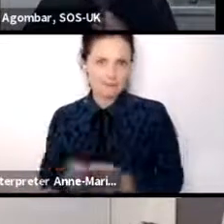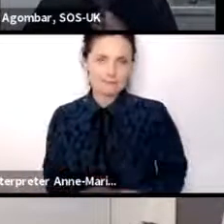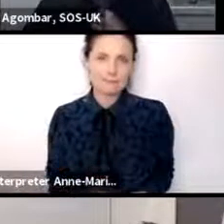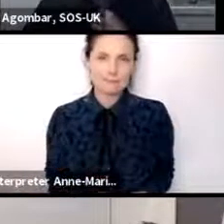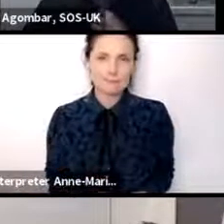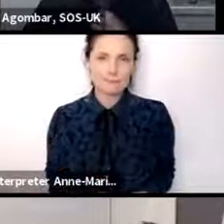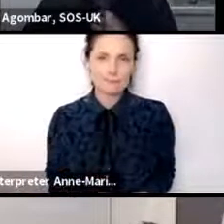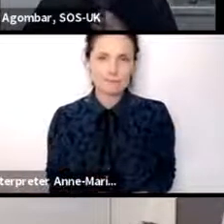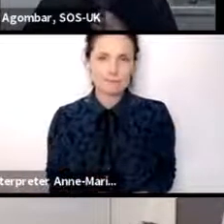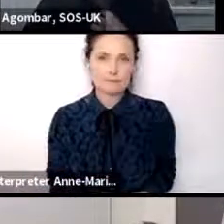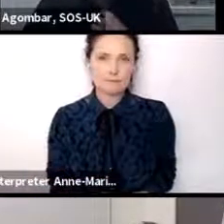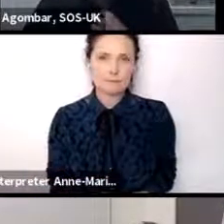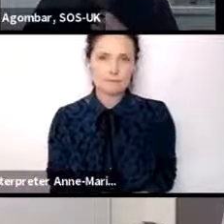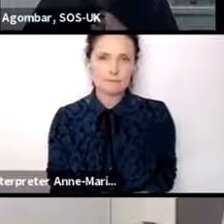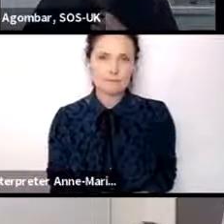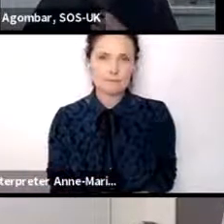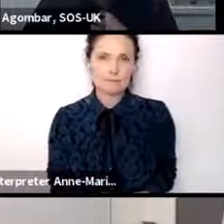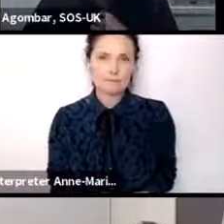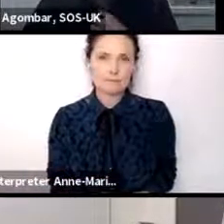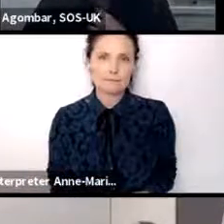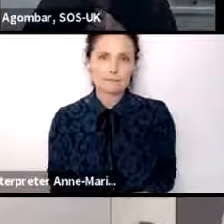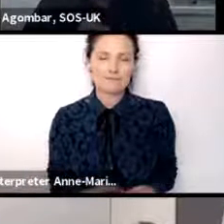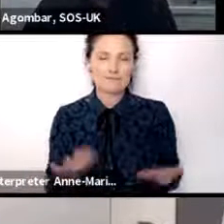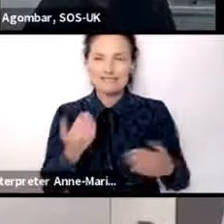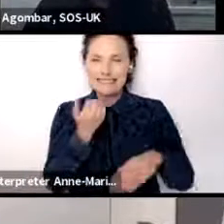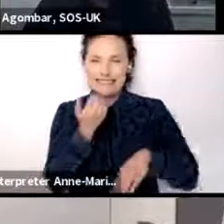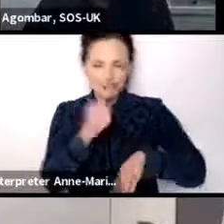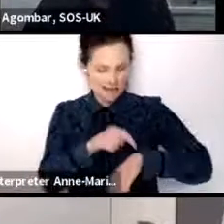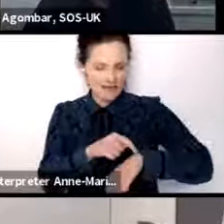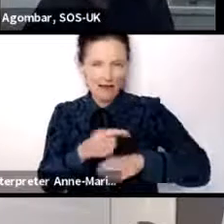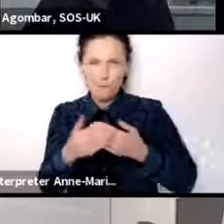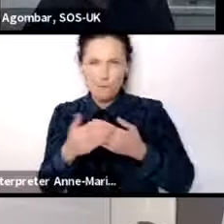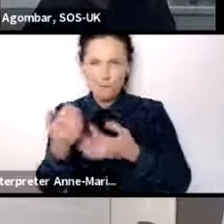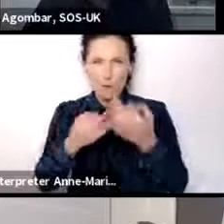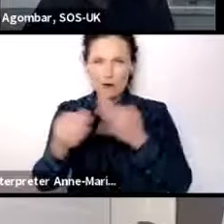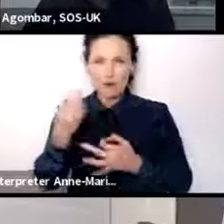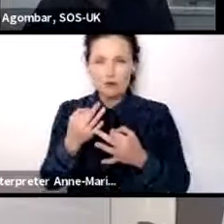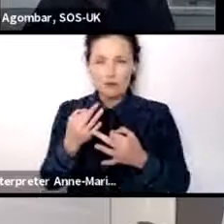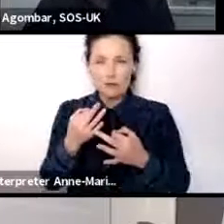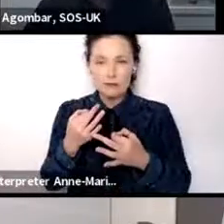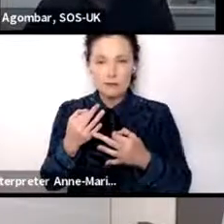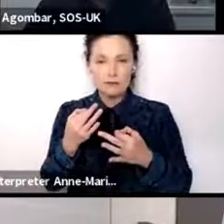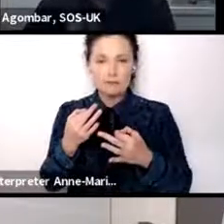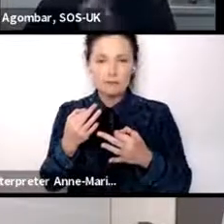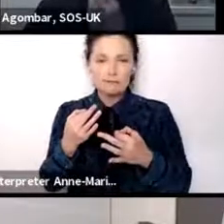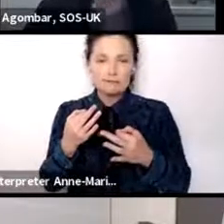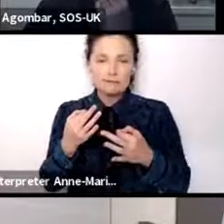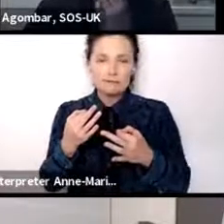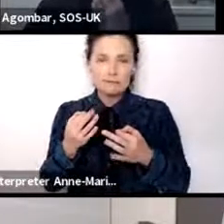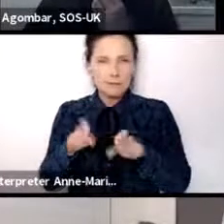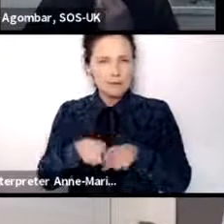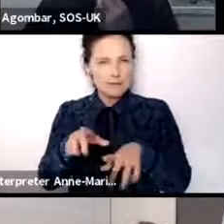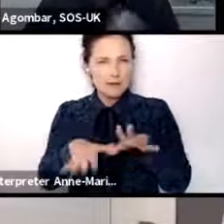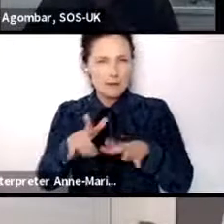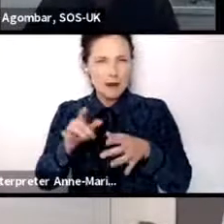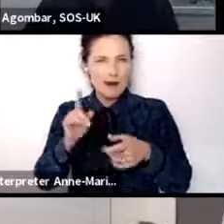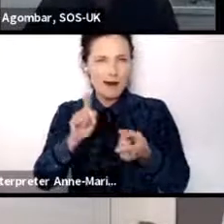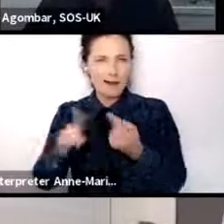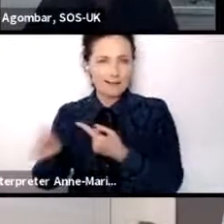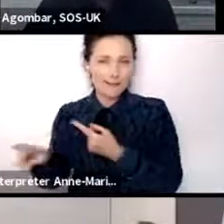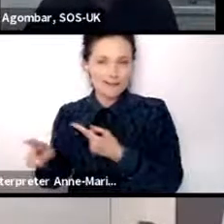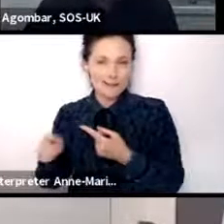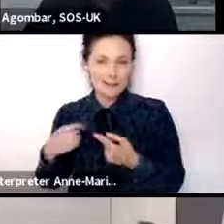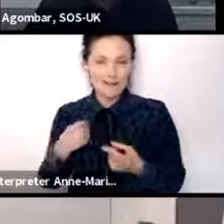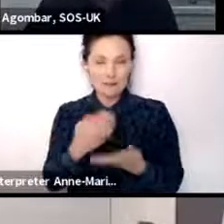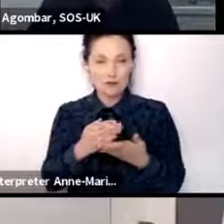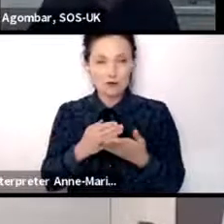think although we don't have time to take more questions, I think pretty much similar answers would come to other